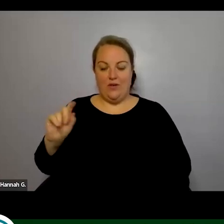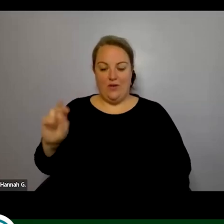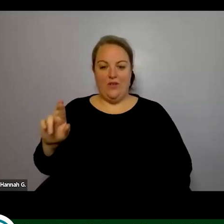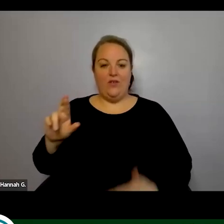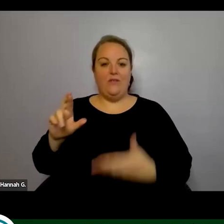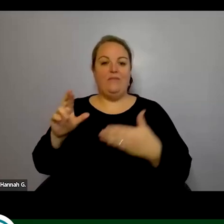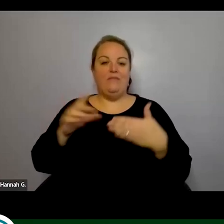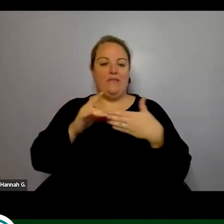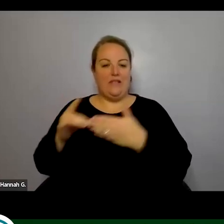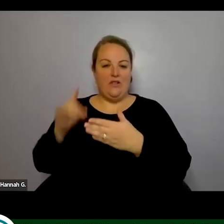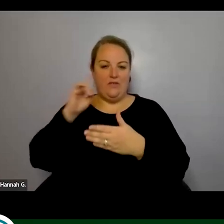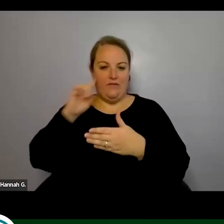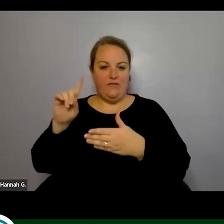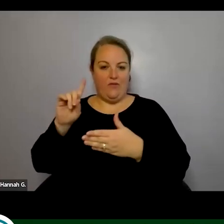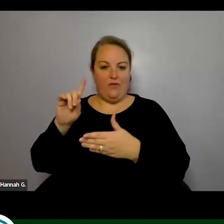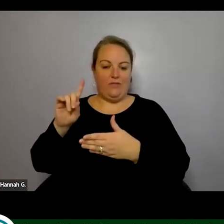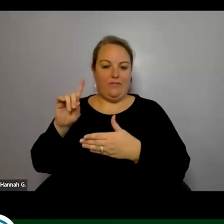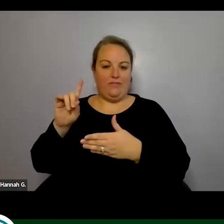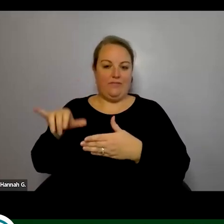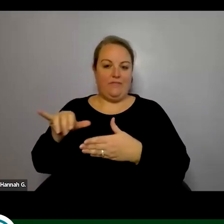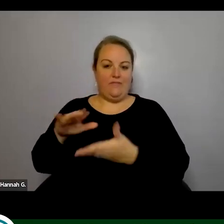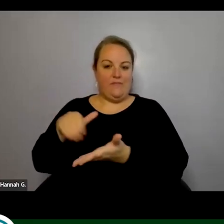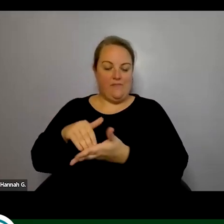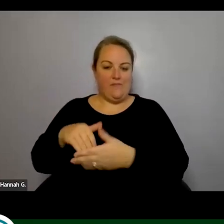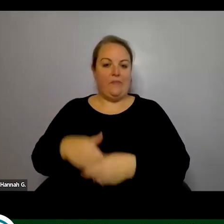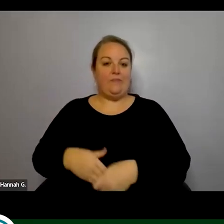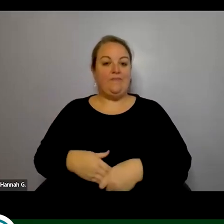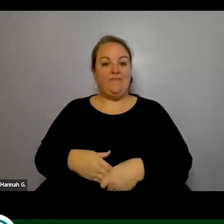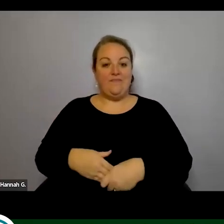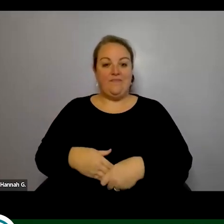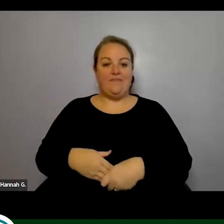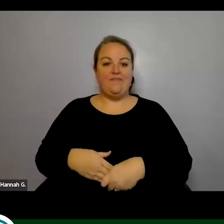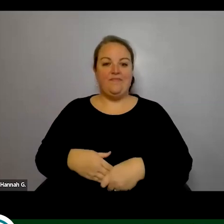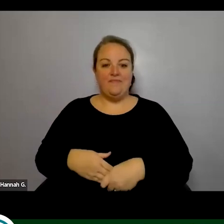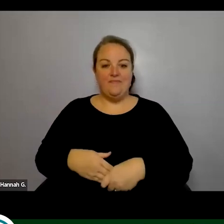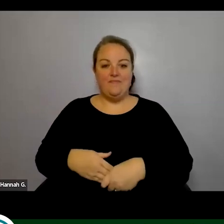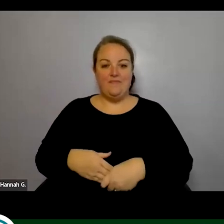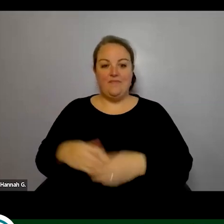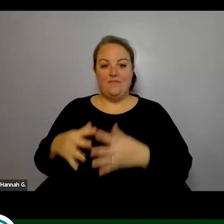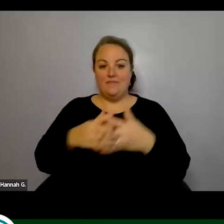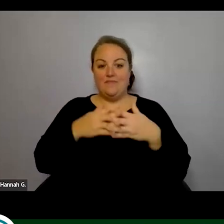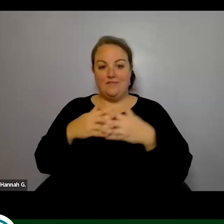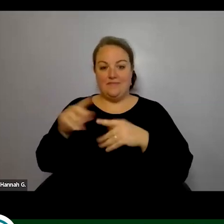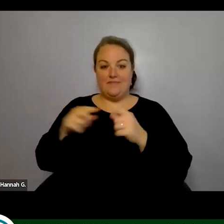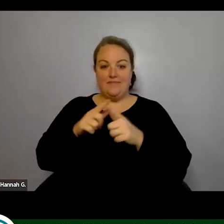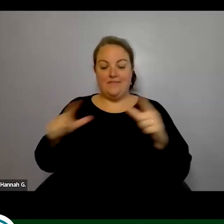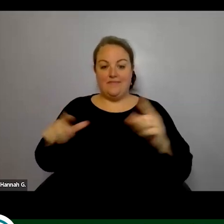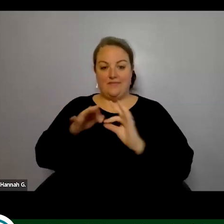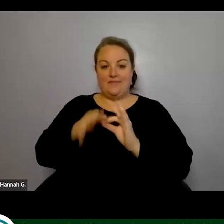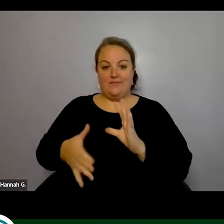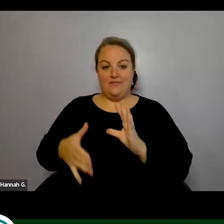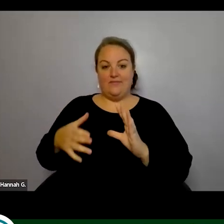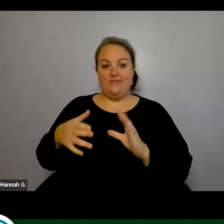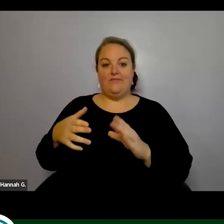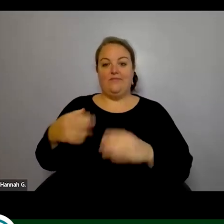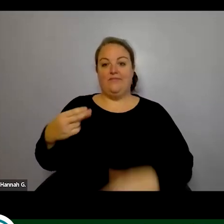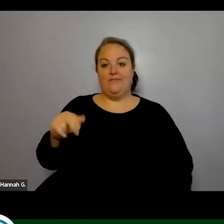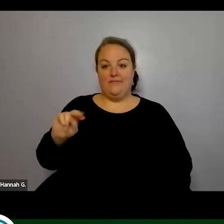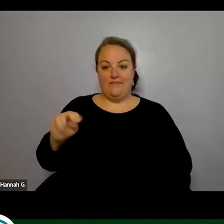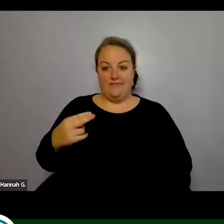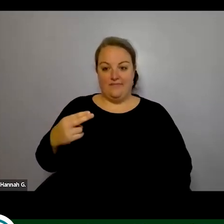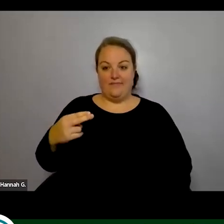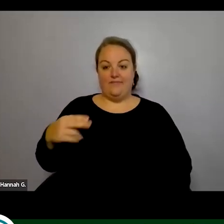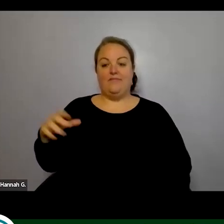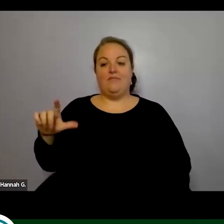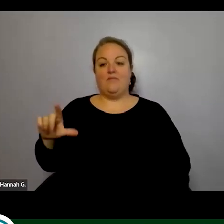also want to acknowledge and thank our american sign language interpreters hannah and lucia who